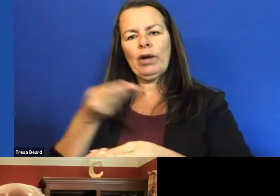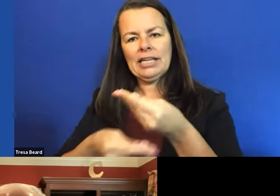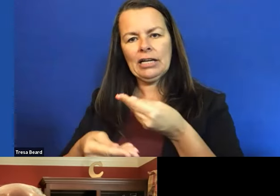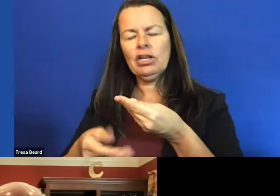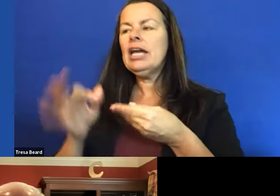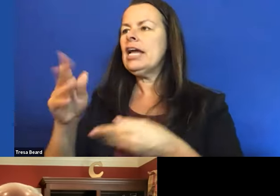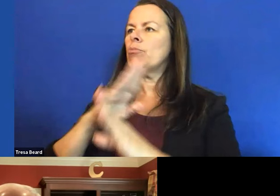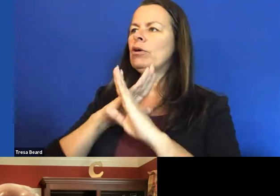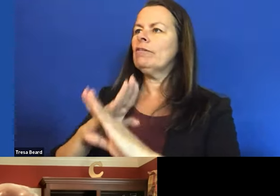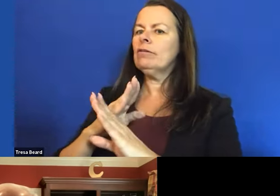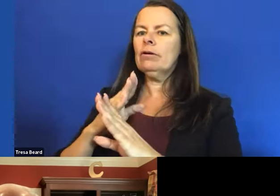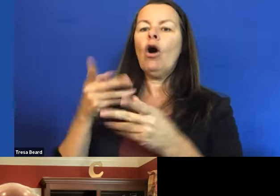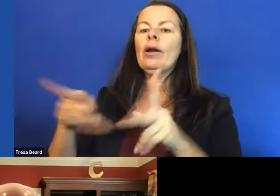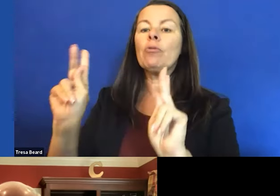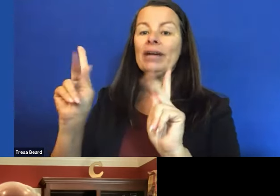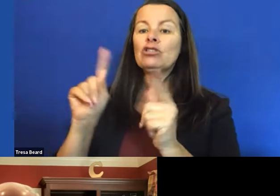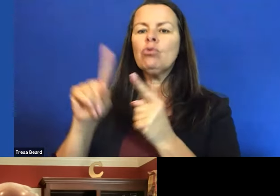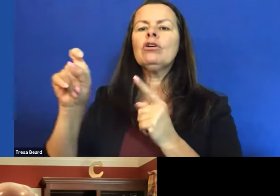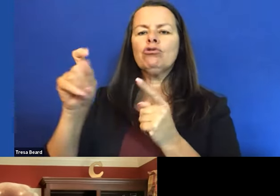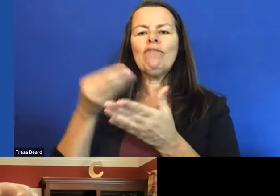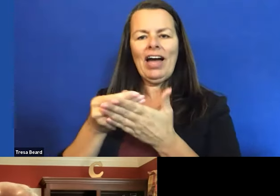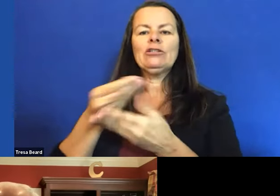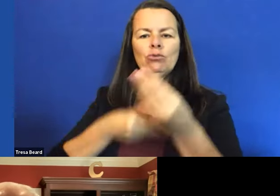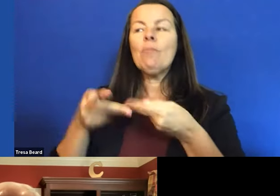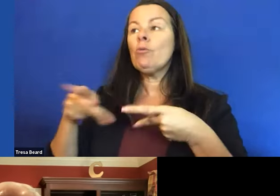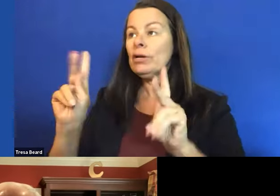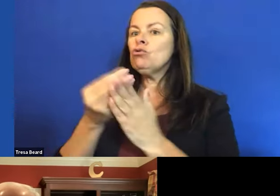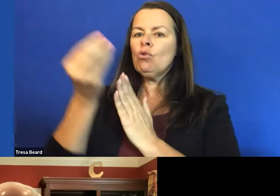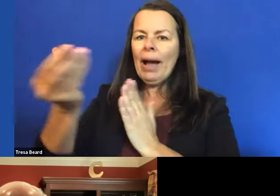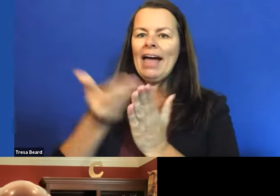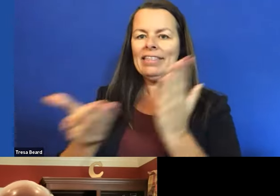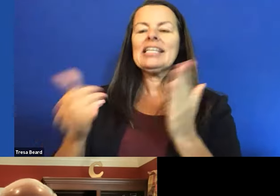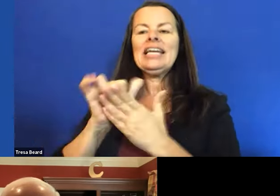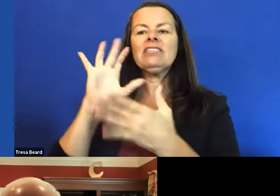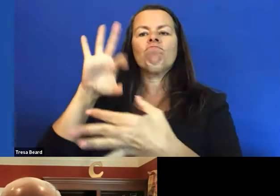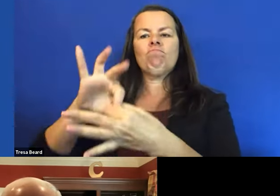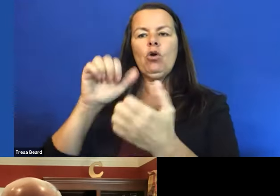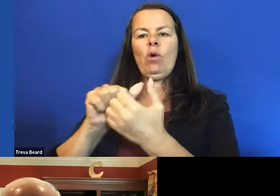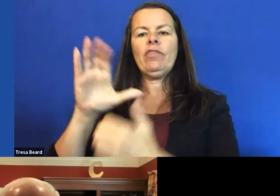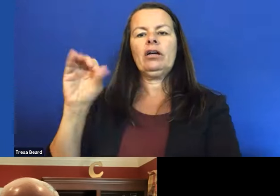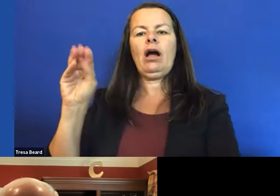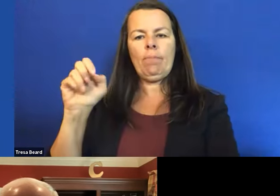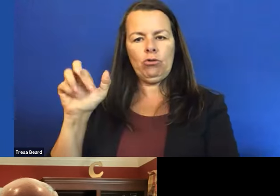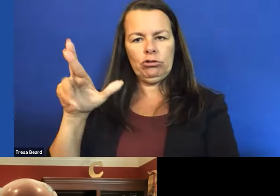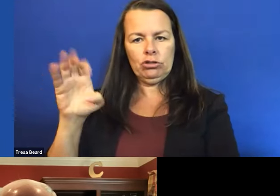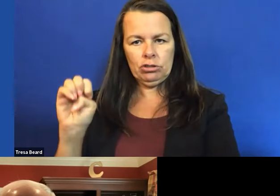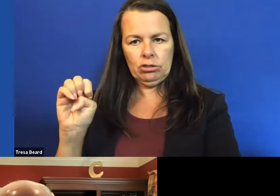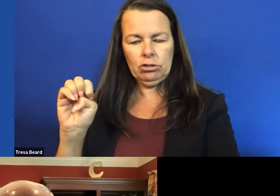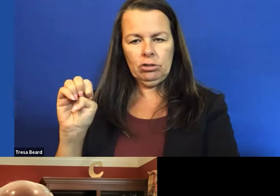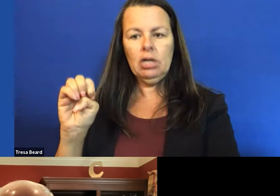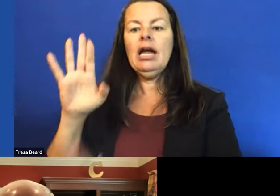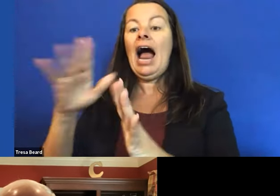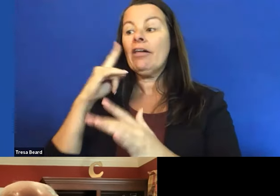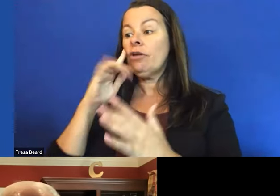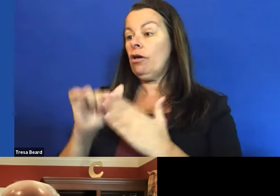buy things. So it is definitely involved with commerce. Now, I've always felt that the internet was covered